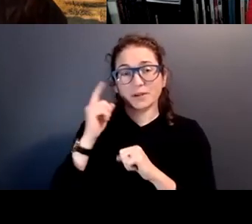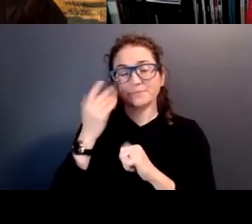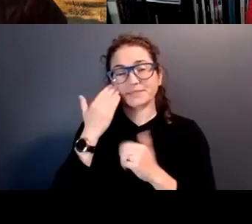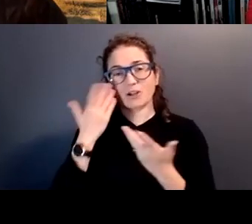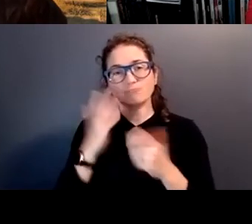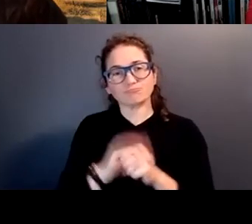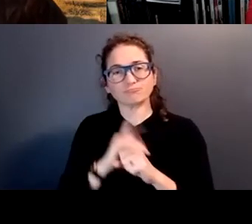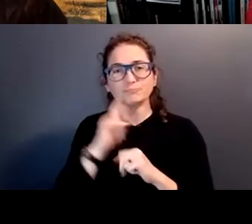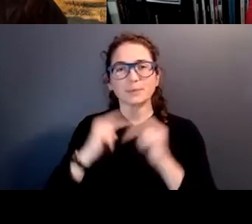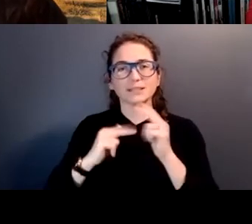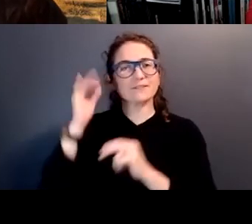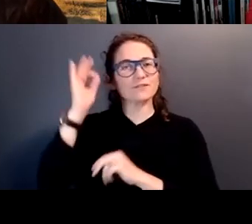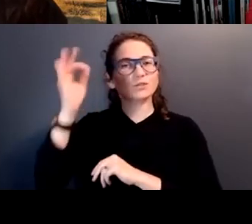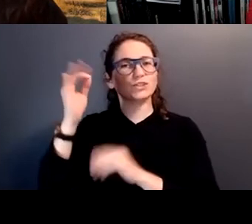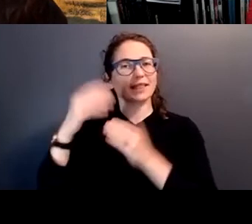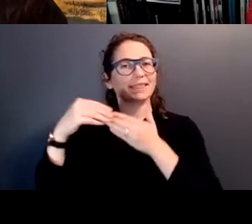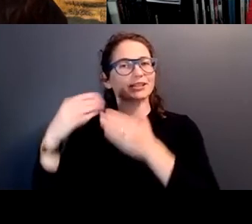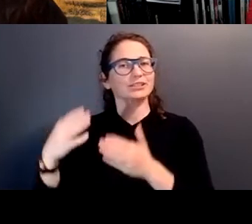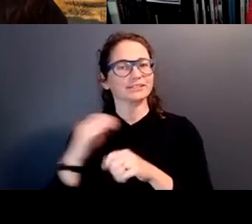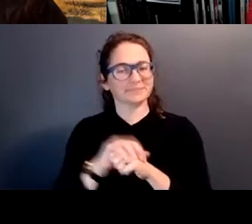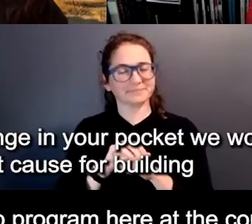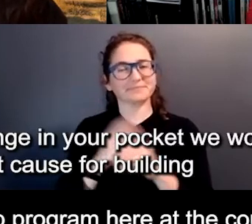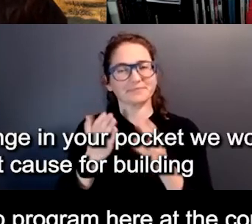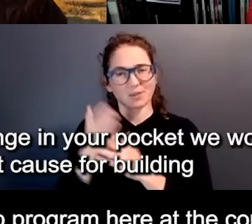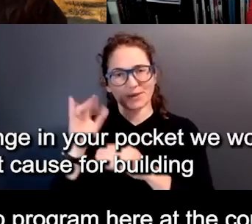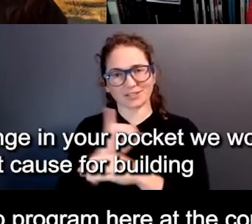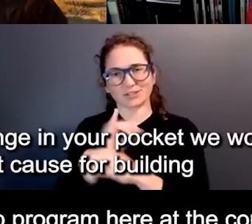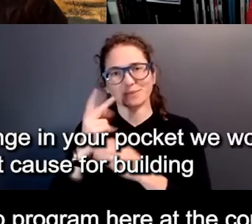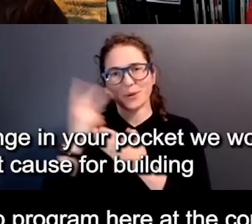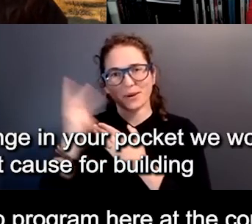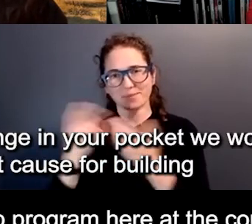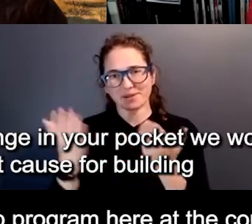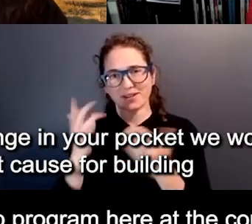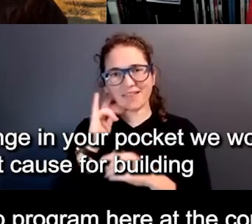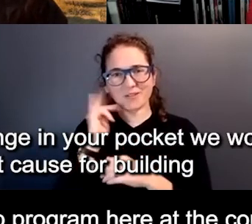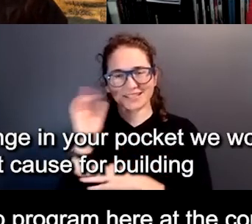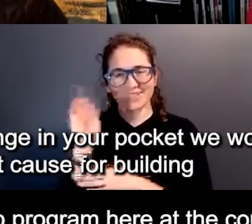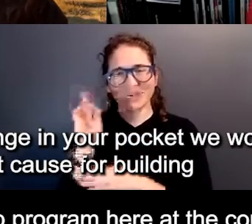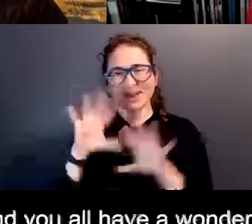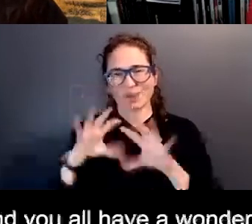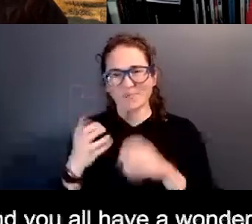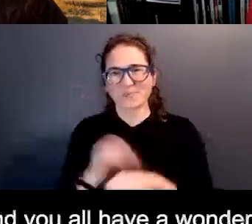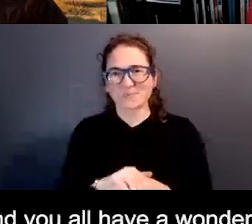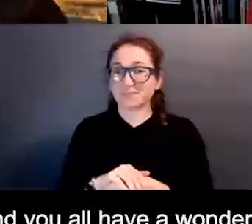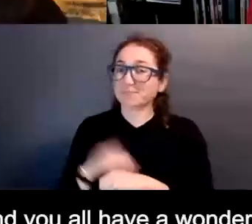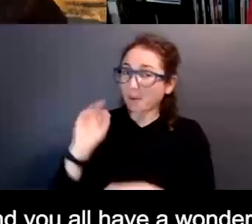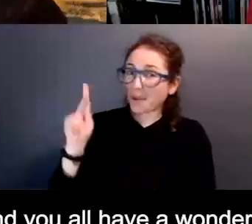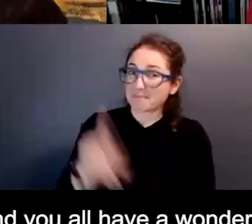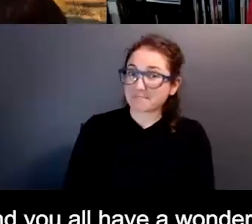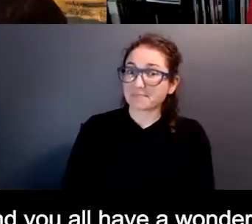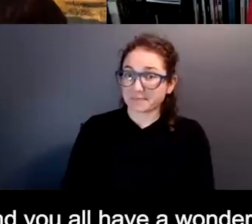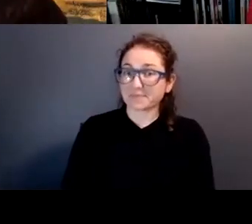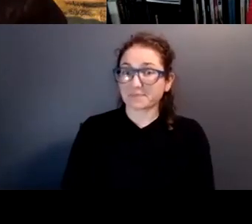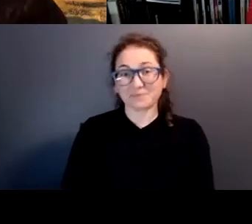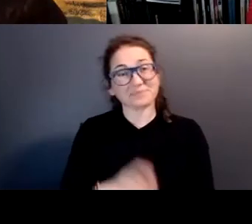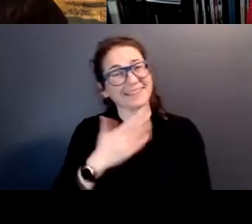you know, future leaders, uh, through our internship program here at the California Democratic Party. Okay. So